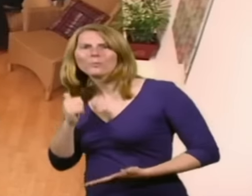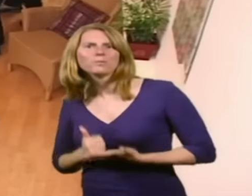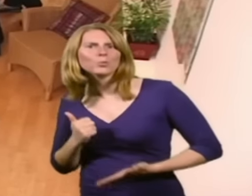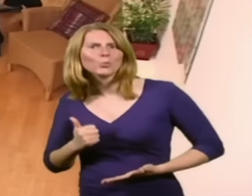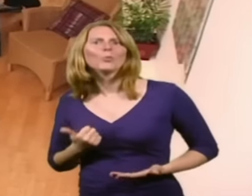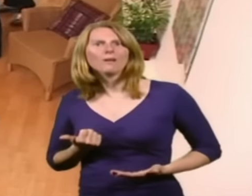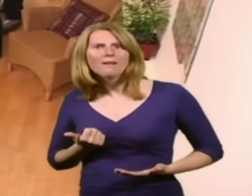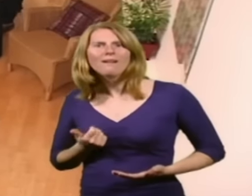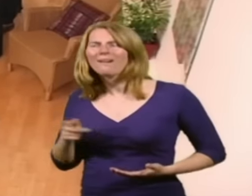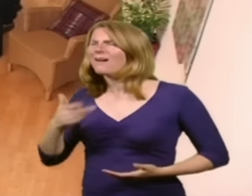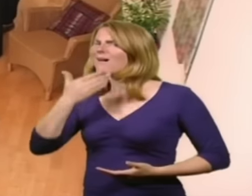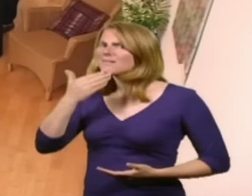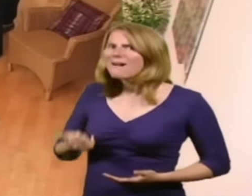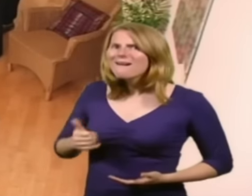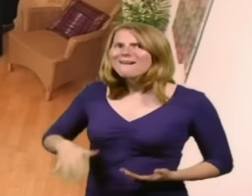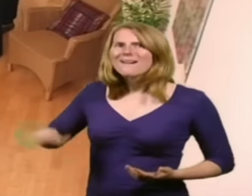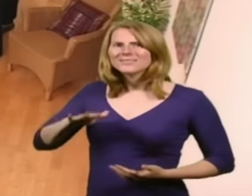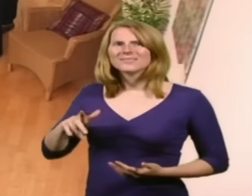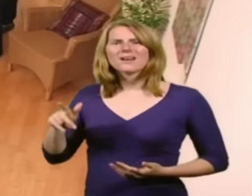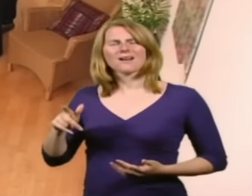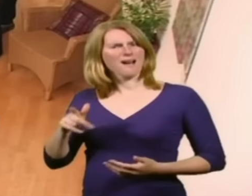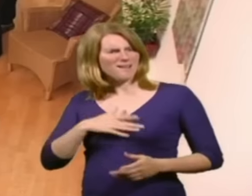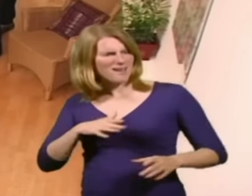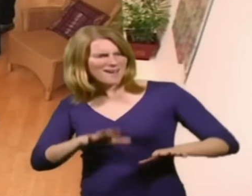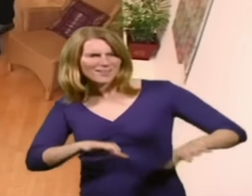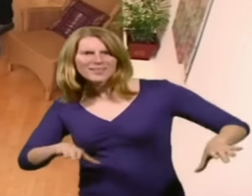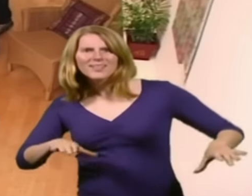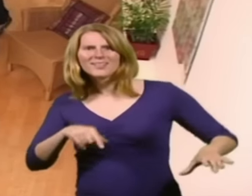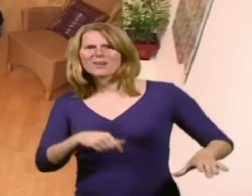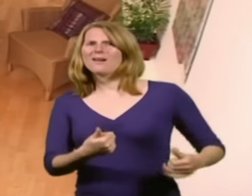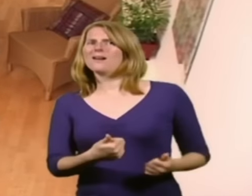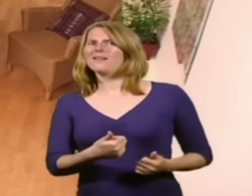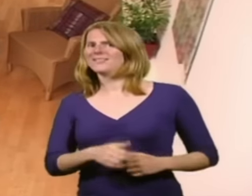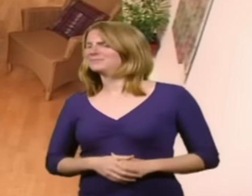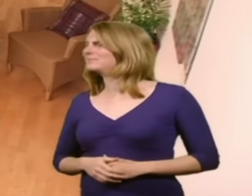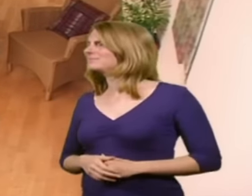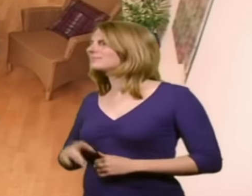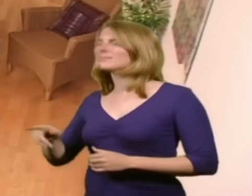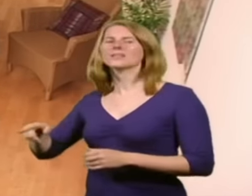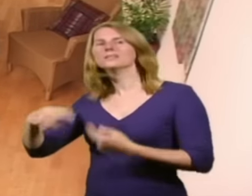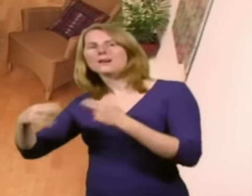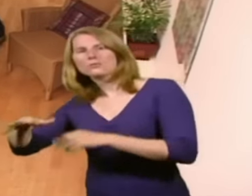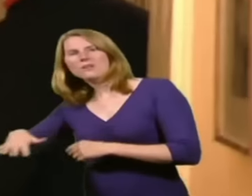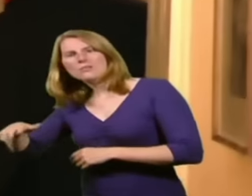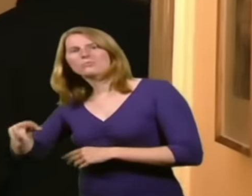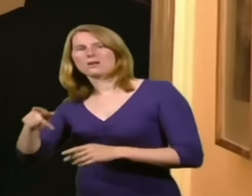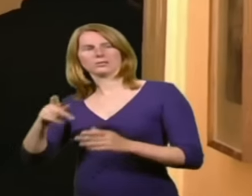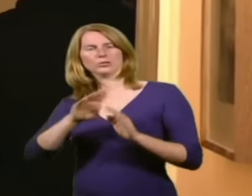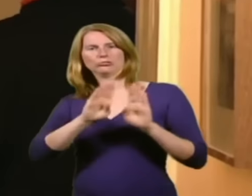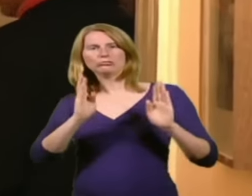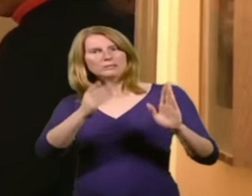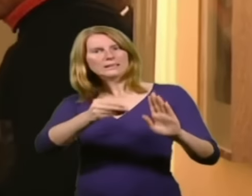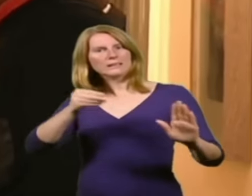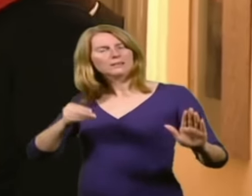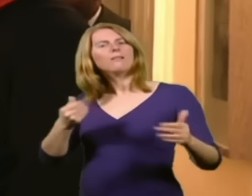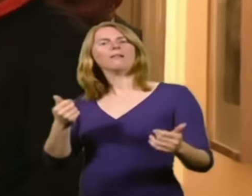isn't it? I like this Japanese thing going on again. Yeah, it's nice to have a separate dining area. Yeah. With a screen. It